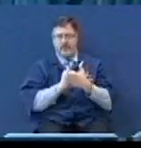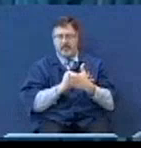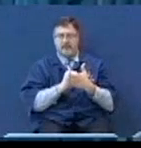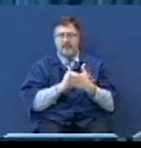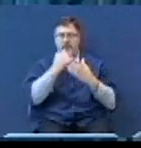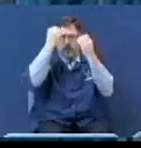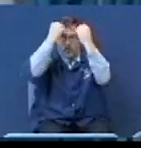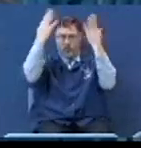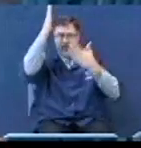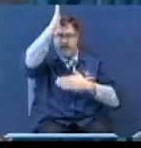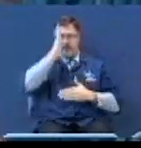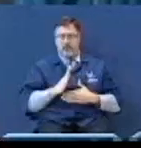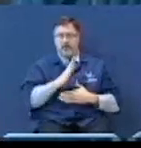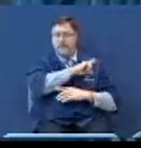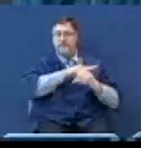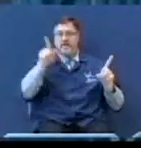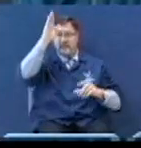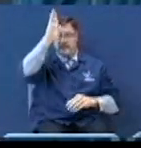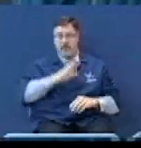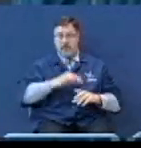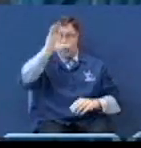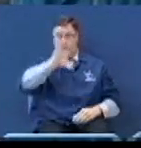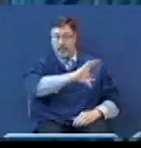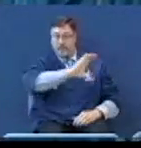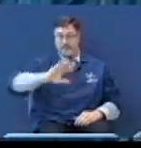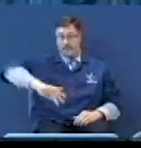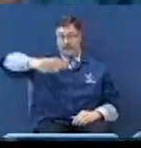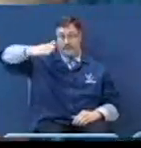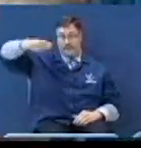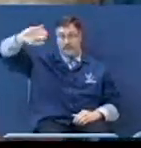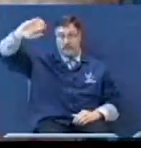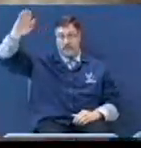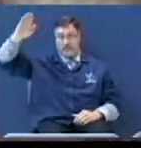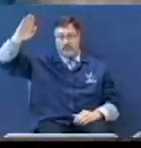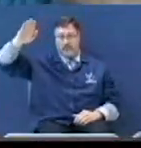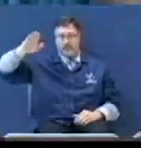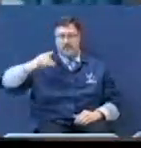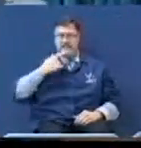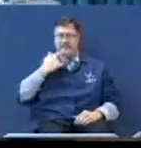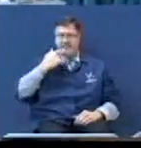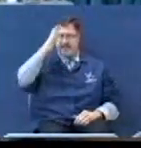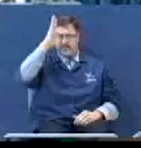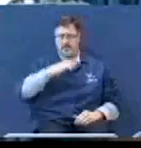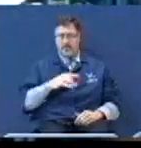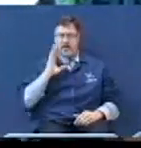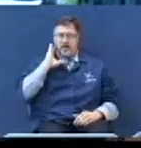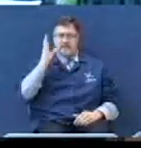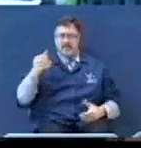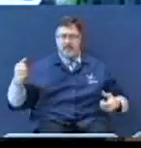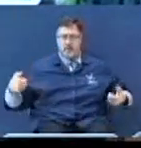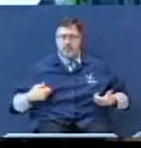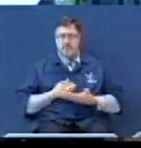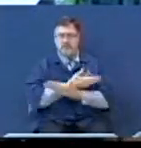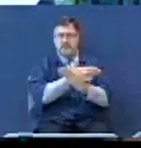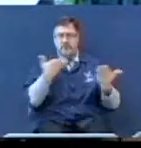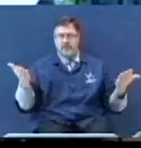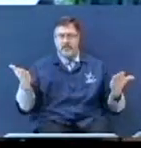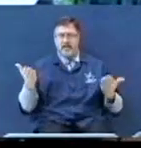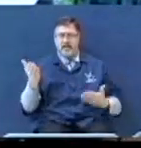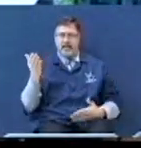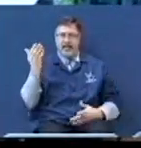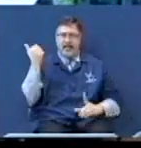obedient to God. But God up on that mountain, it was said that God shall supply himself